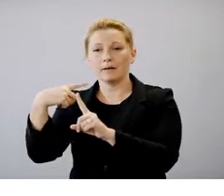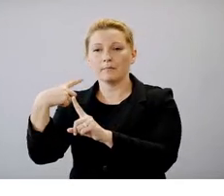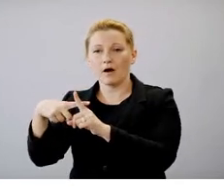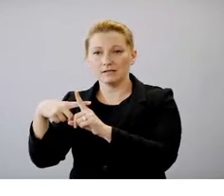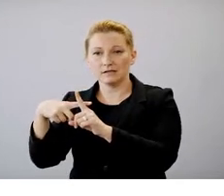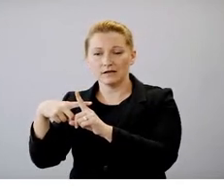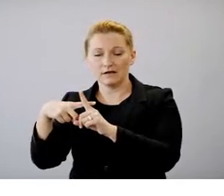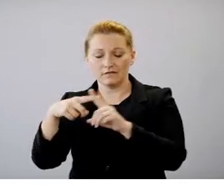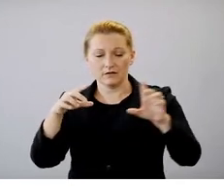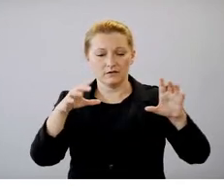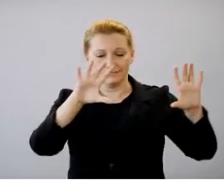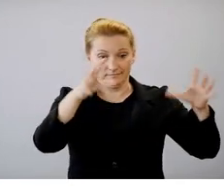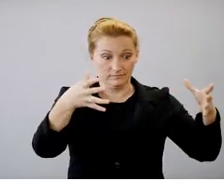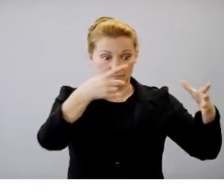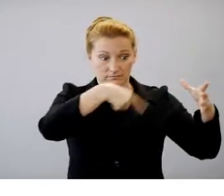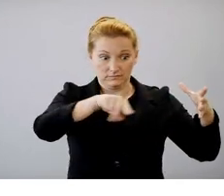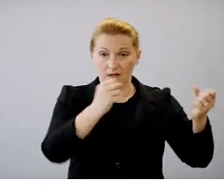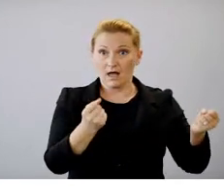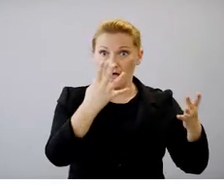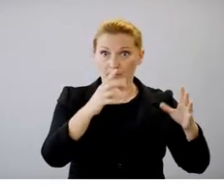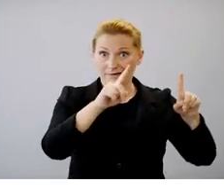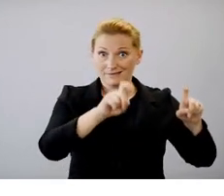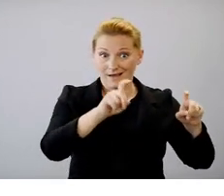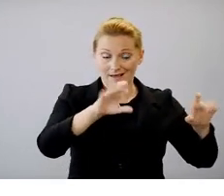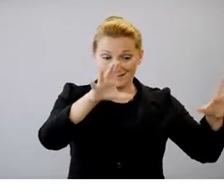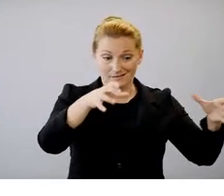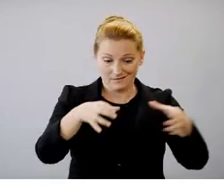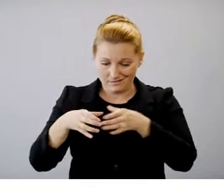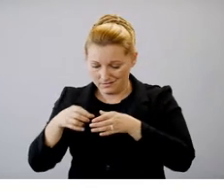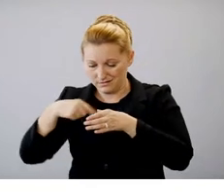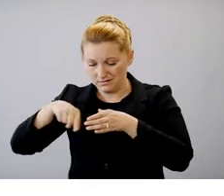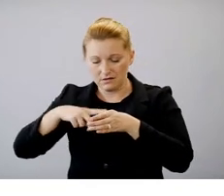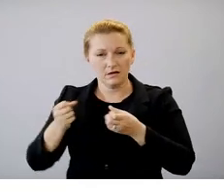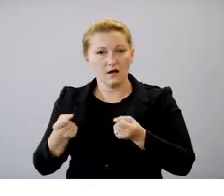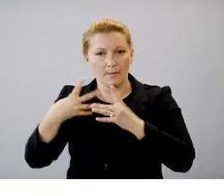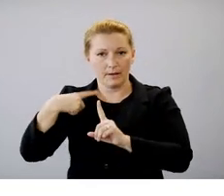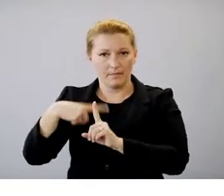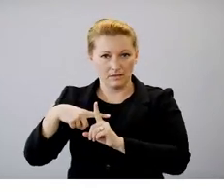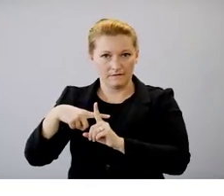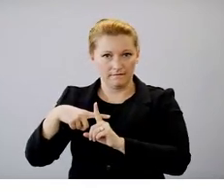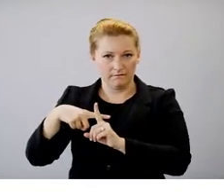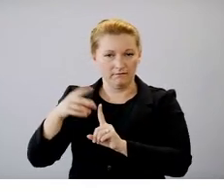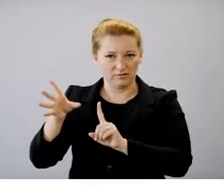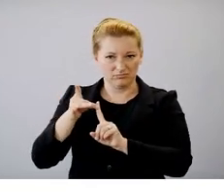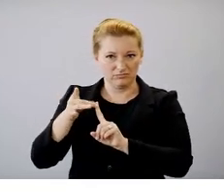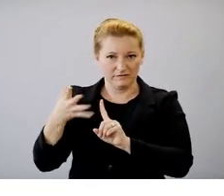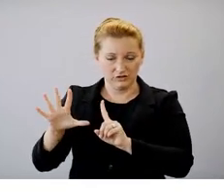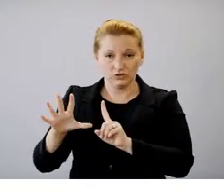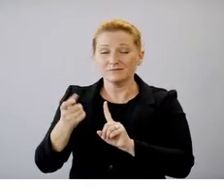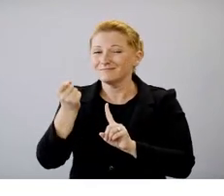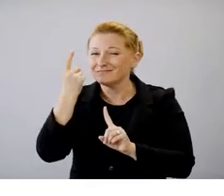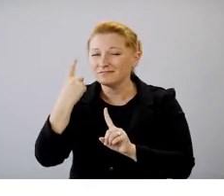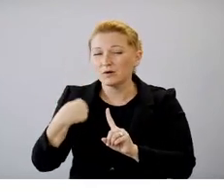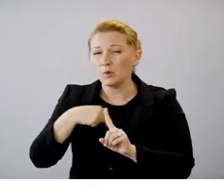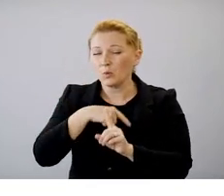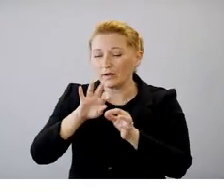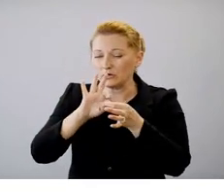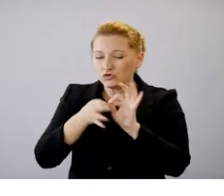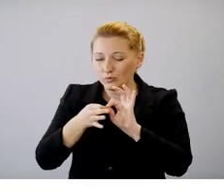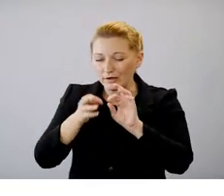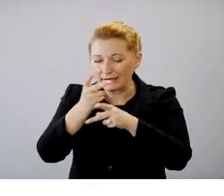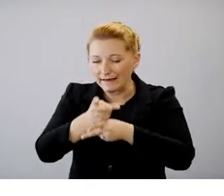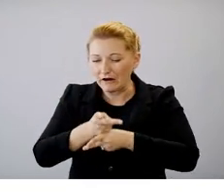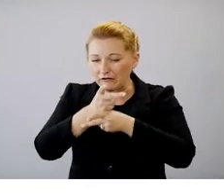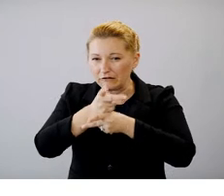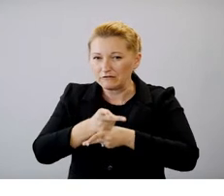measure of community spread of a disease. However, we interpret this data very carefully because you have to have a